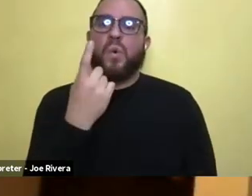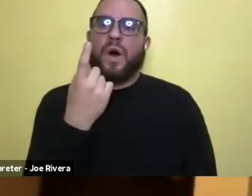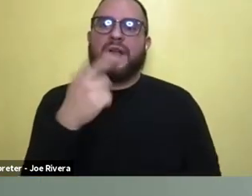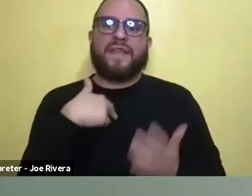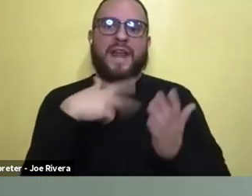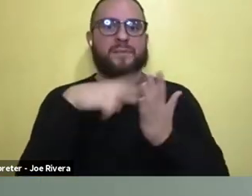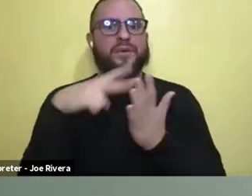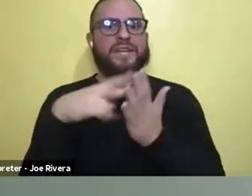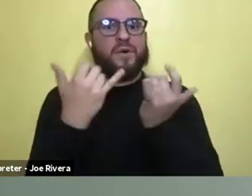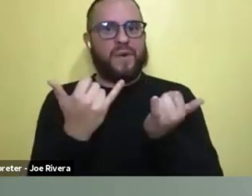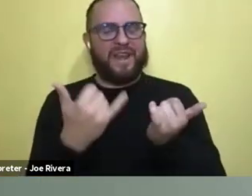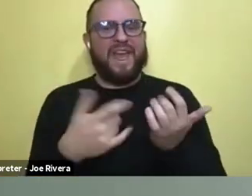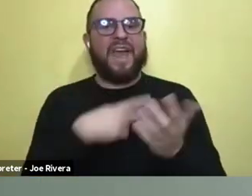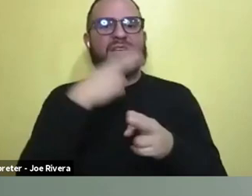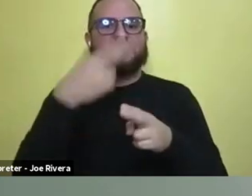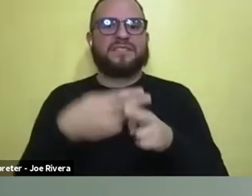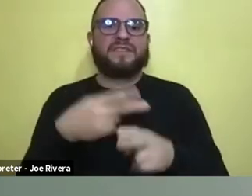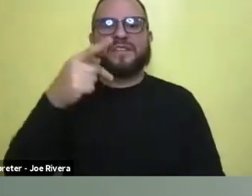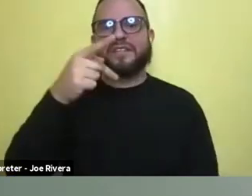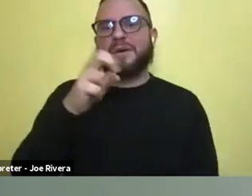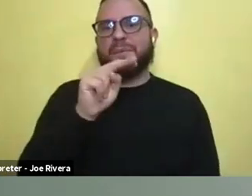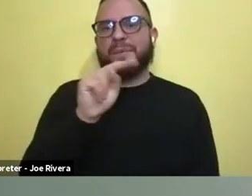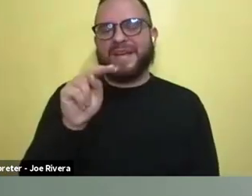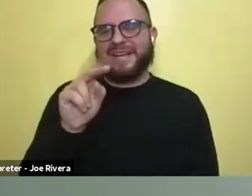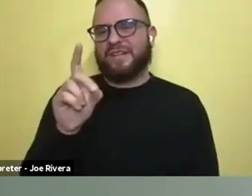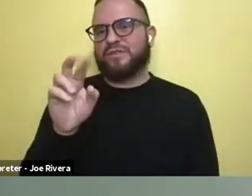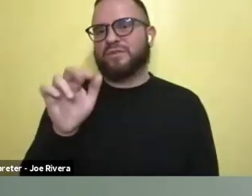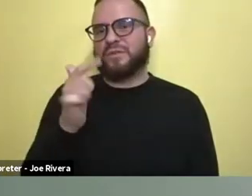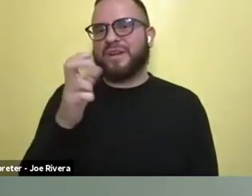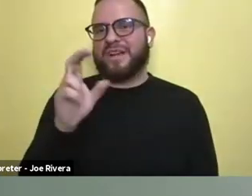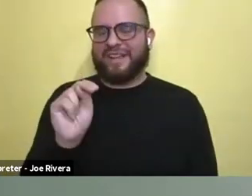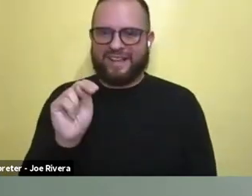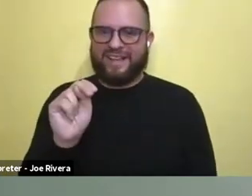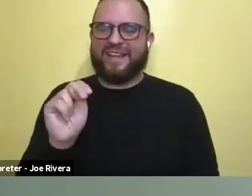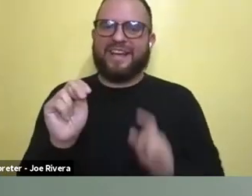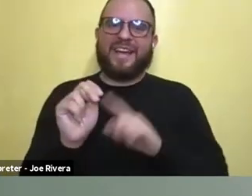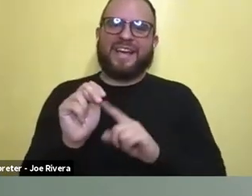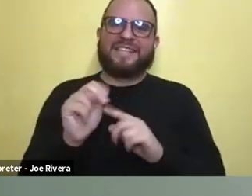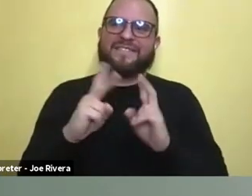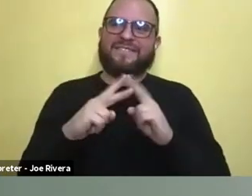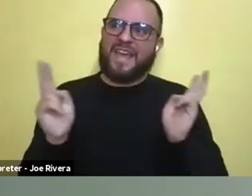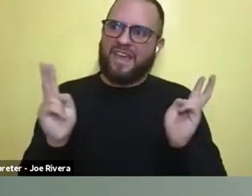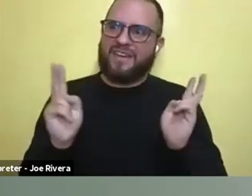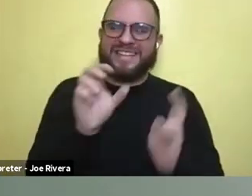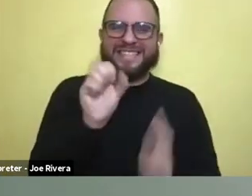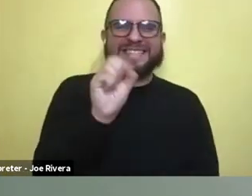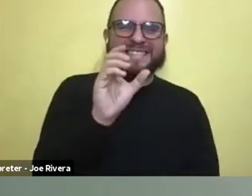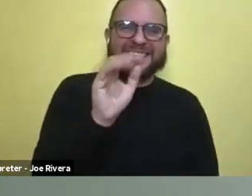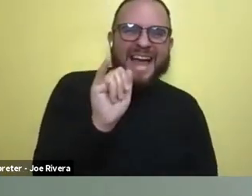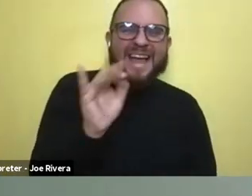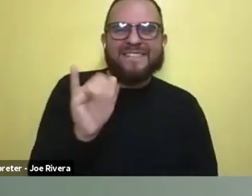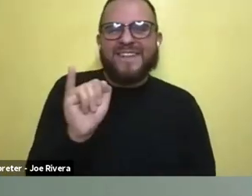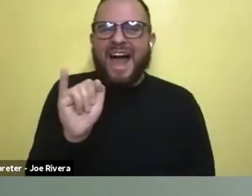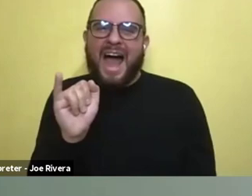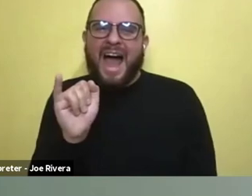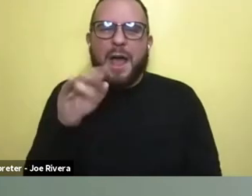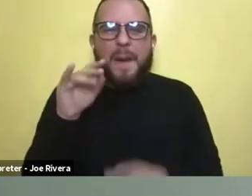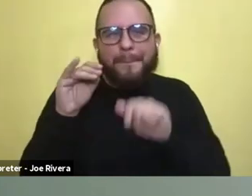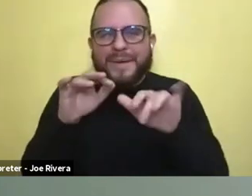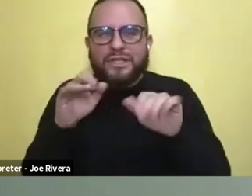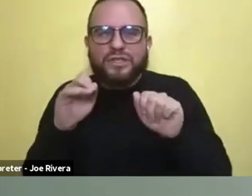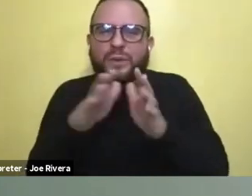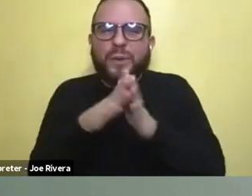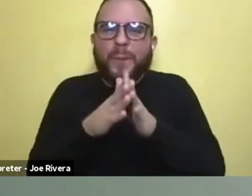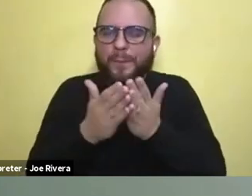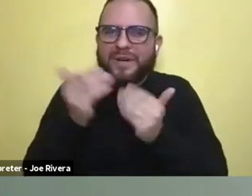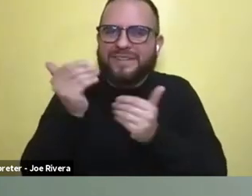right now is called Pendragon. It's actually a very sci-fi, mystical type of book series. It